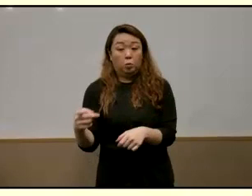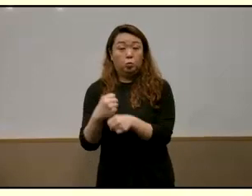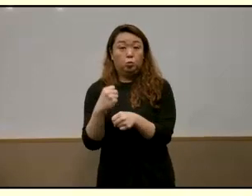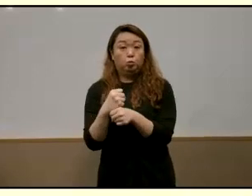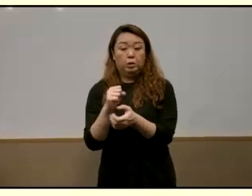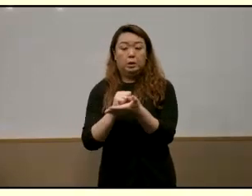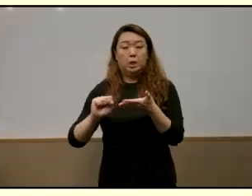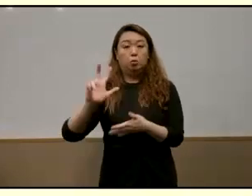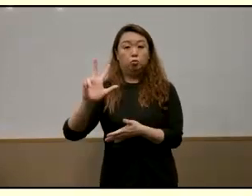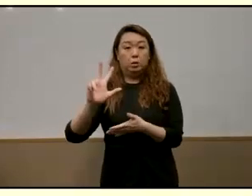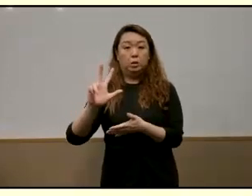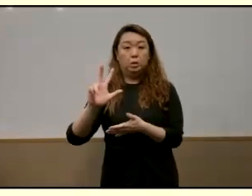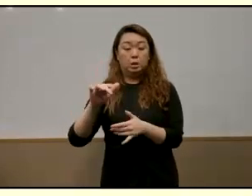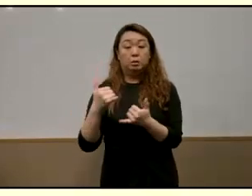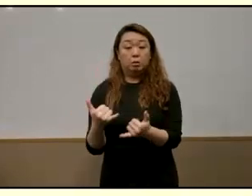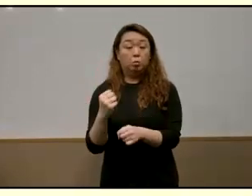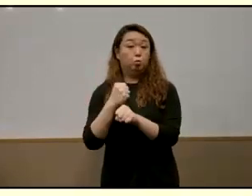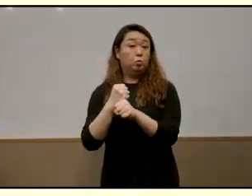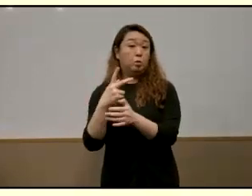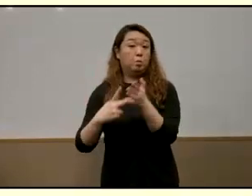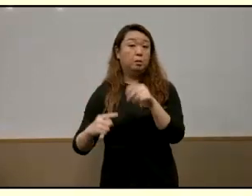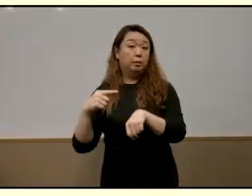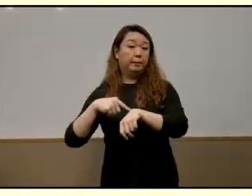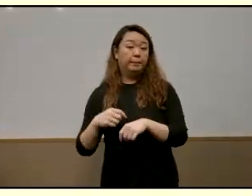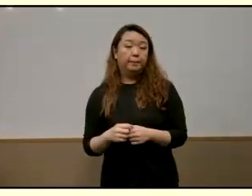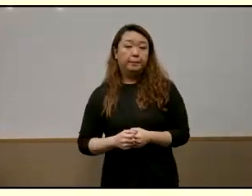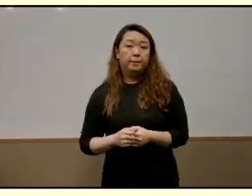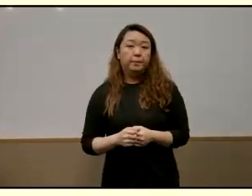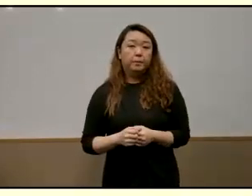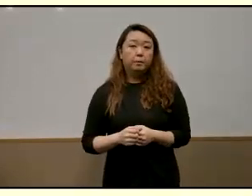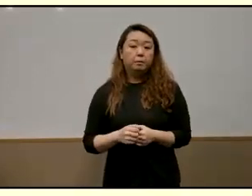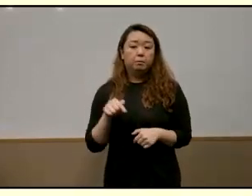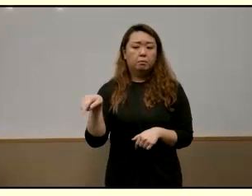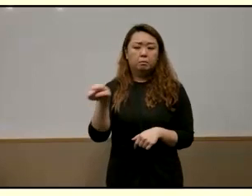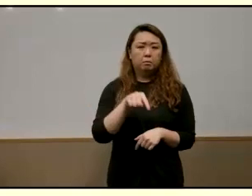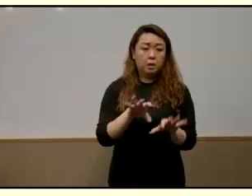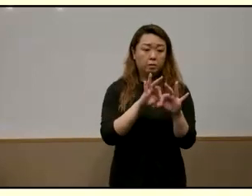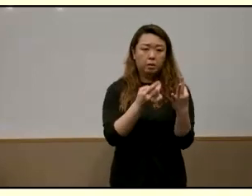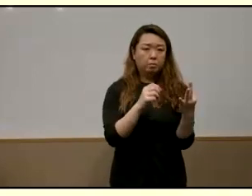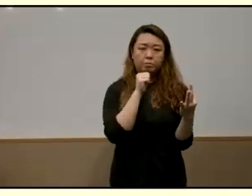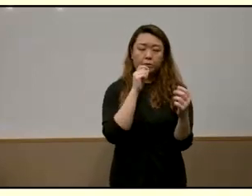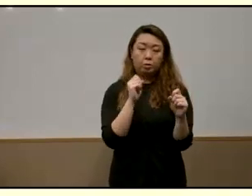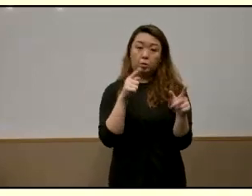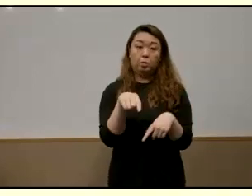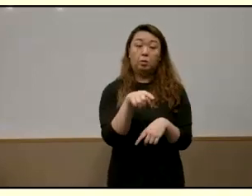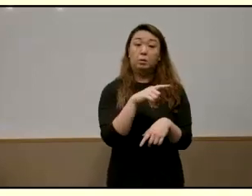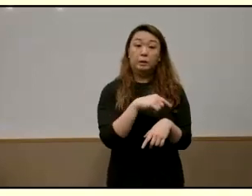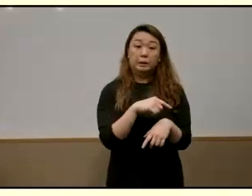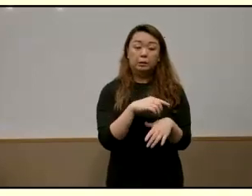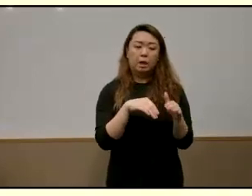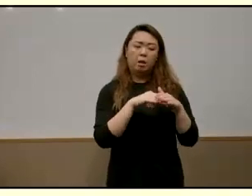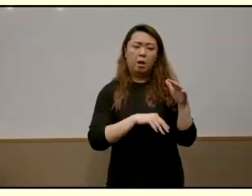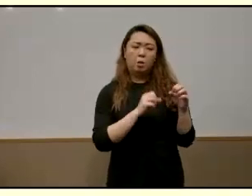secondary three he doing part-time it's unsurprising that their family was less warm and less trusting